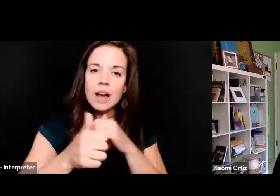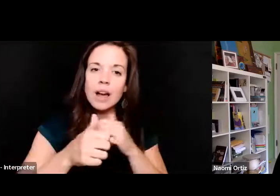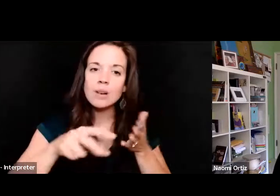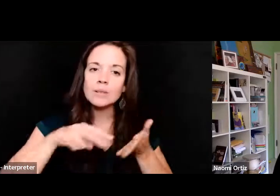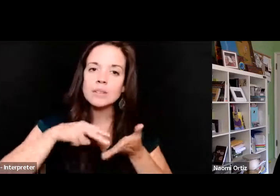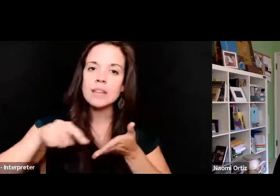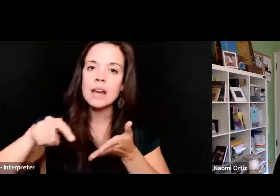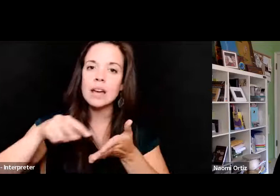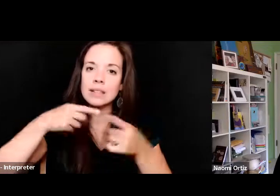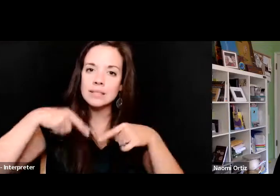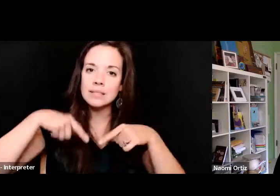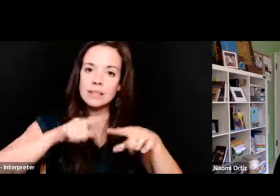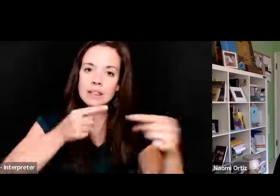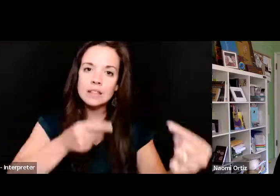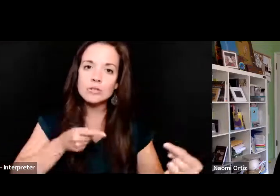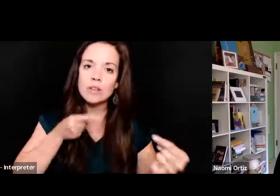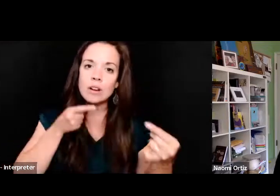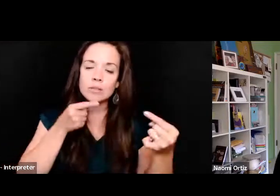struggle.